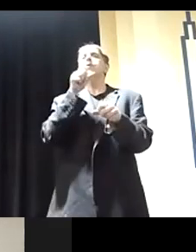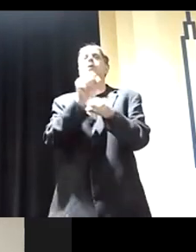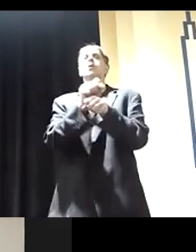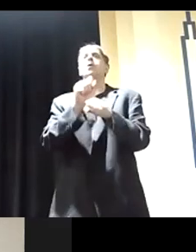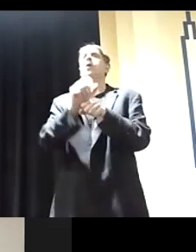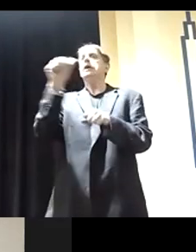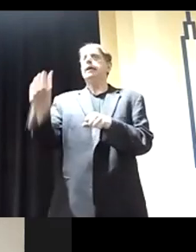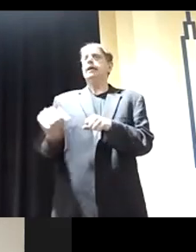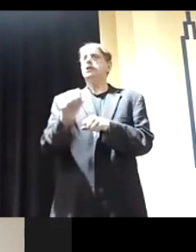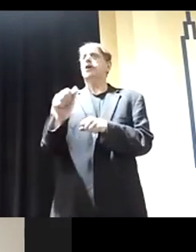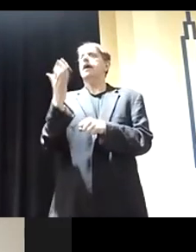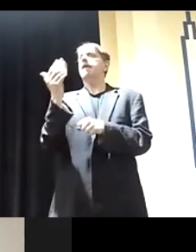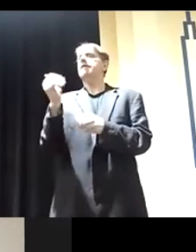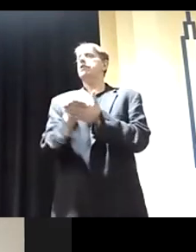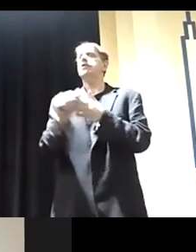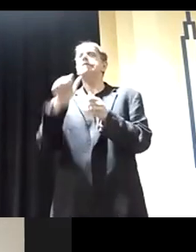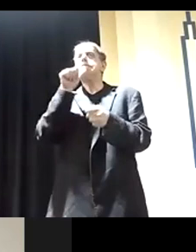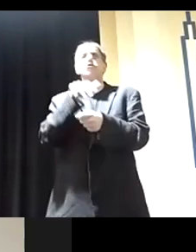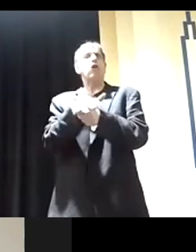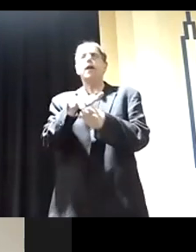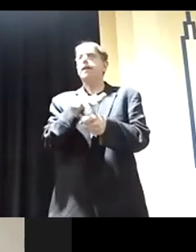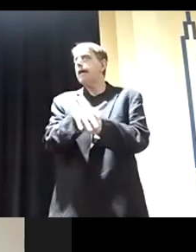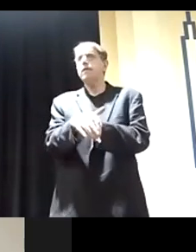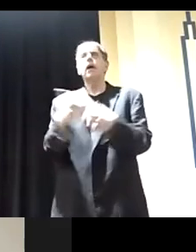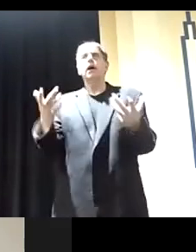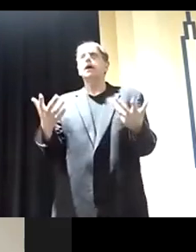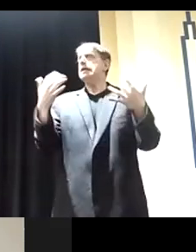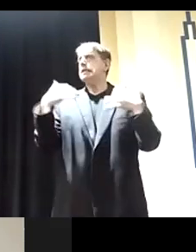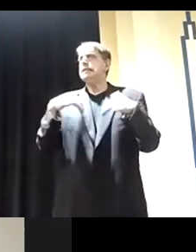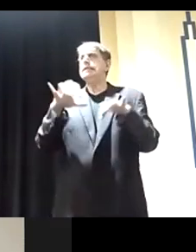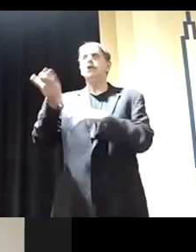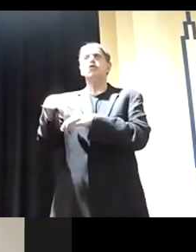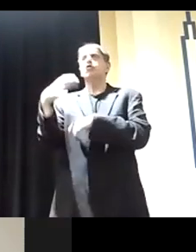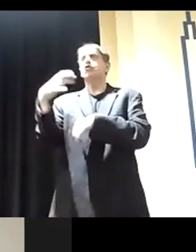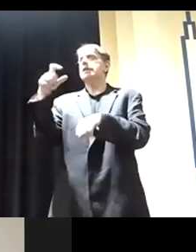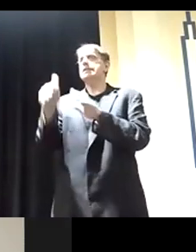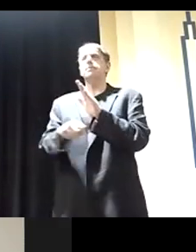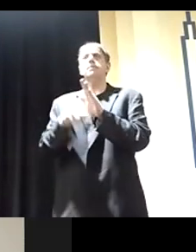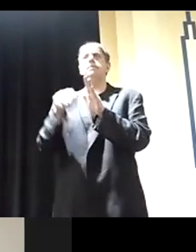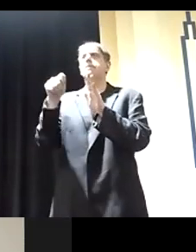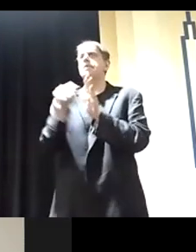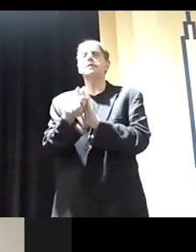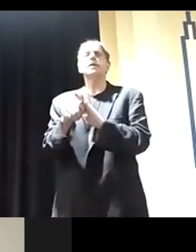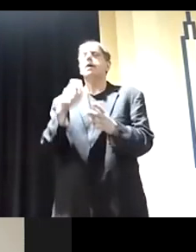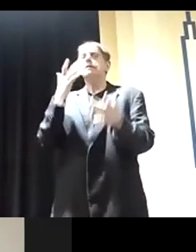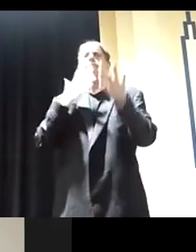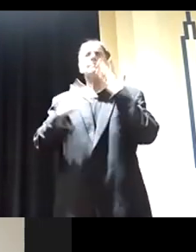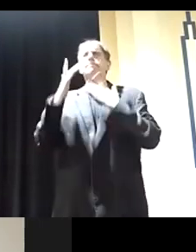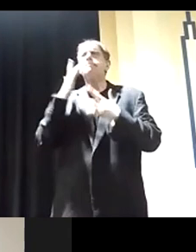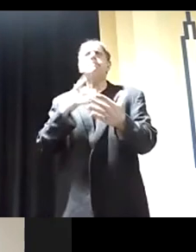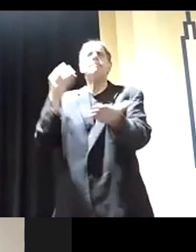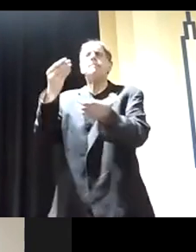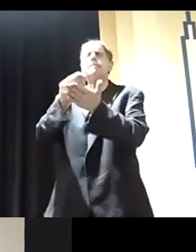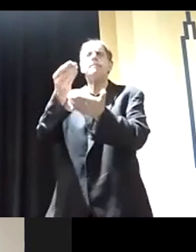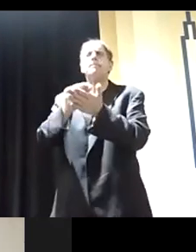an hour isn't enough. They still can't, they still went through this Christmas with stores half empty of associates. Lines were all